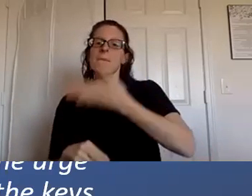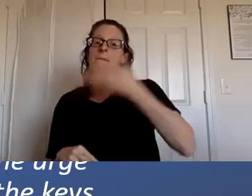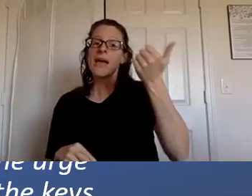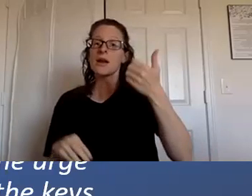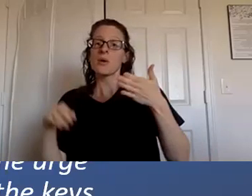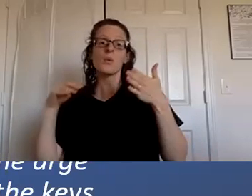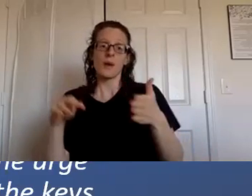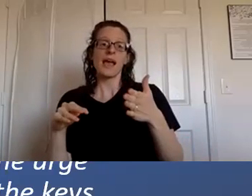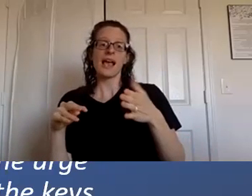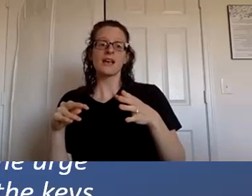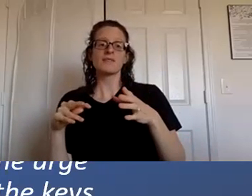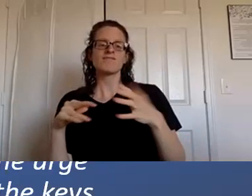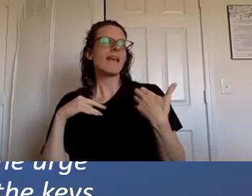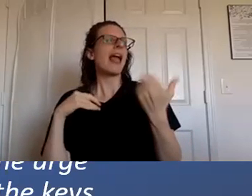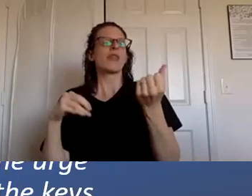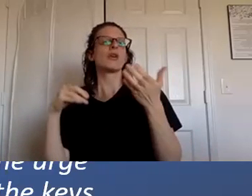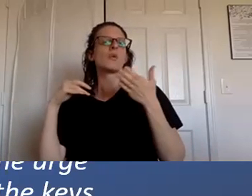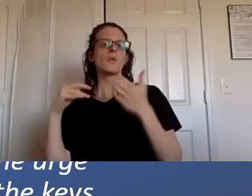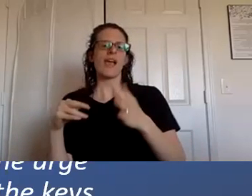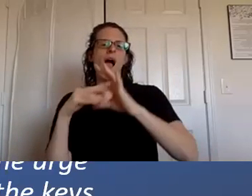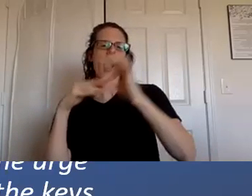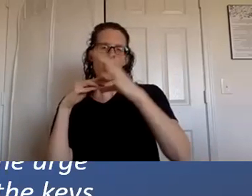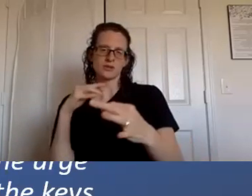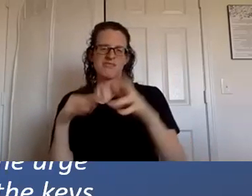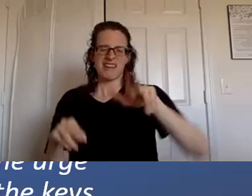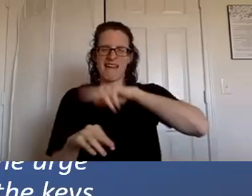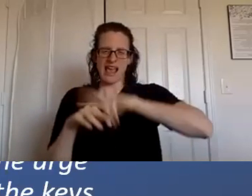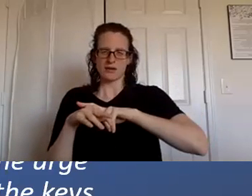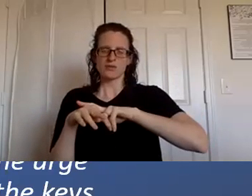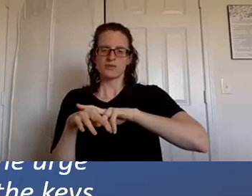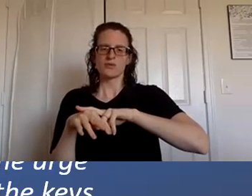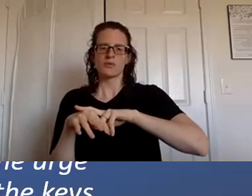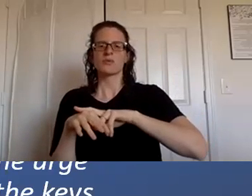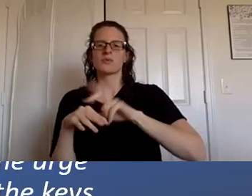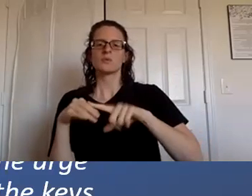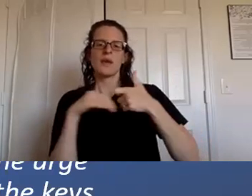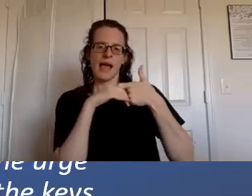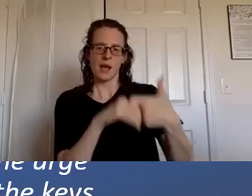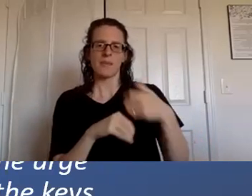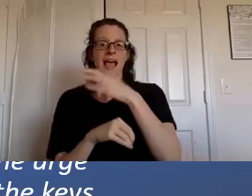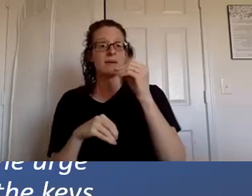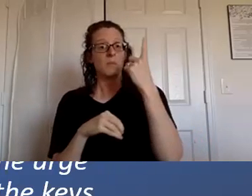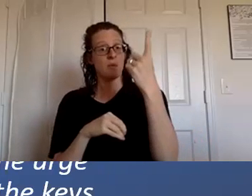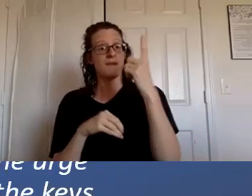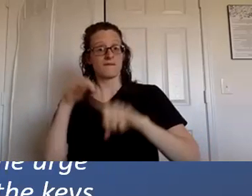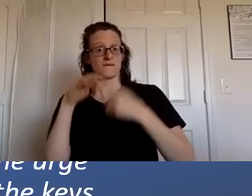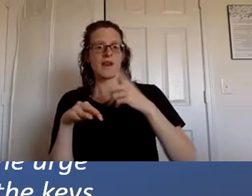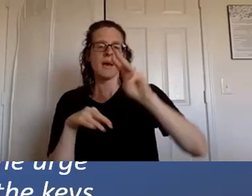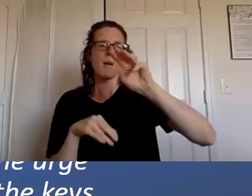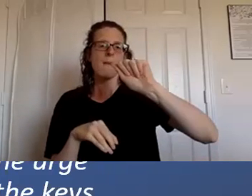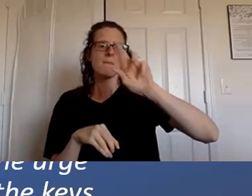looking at more healthier natural options and a friend Marla Dunn